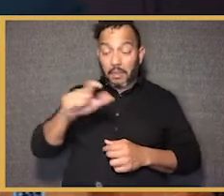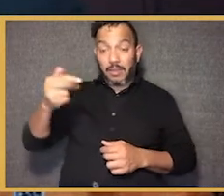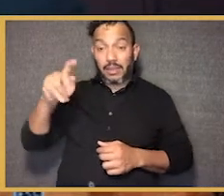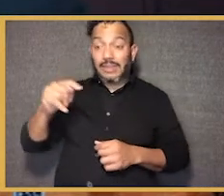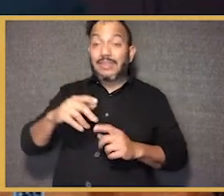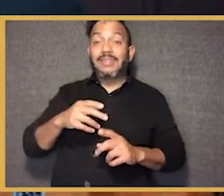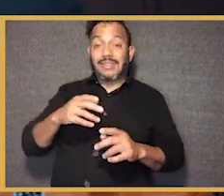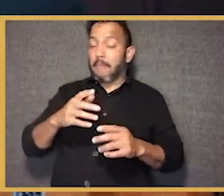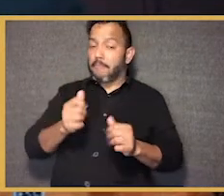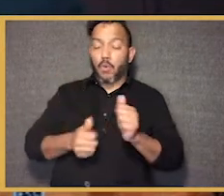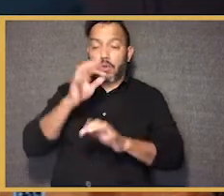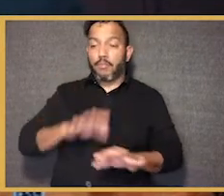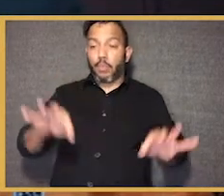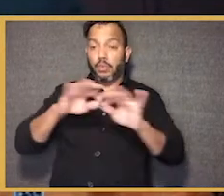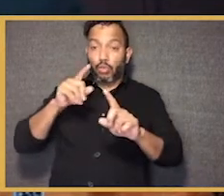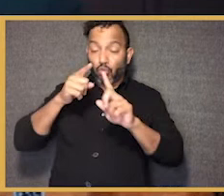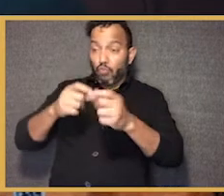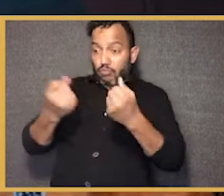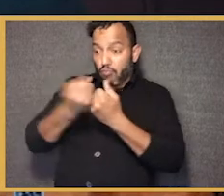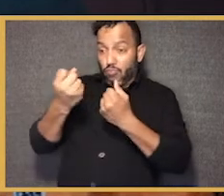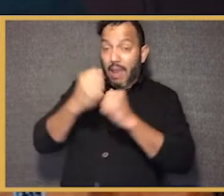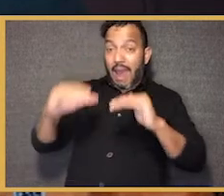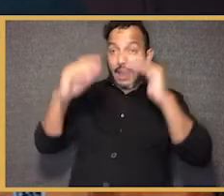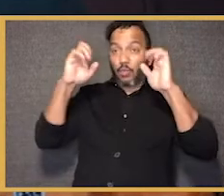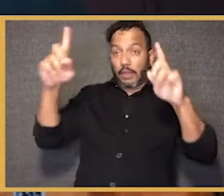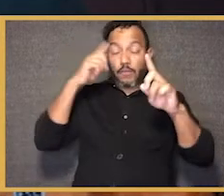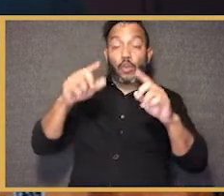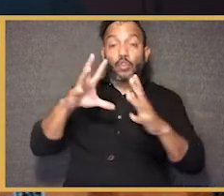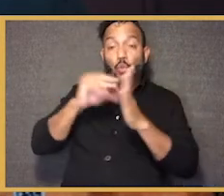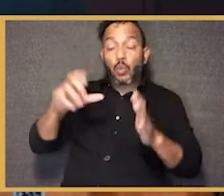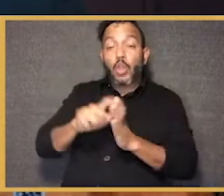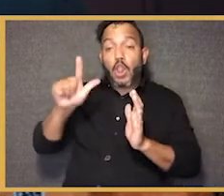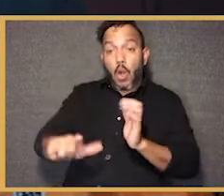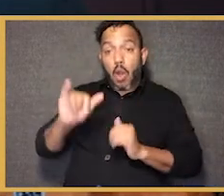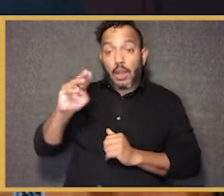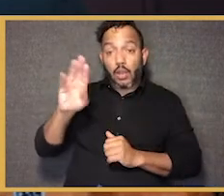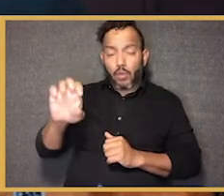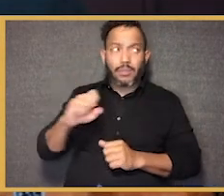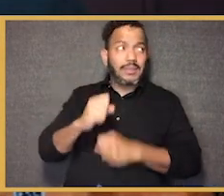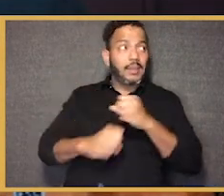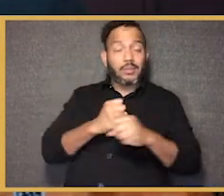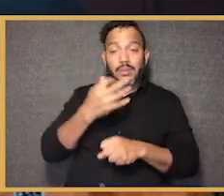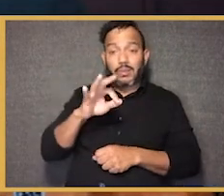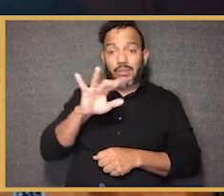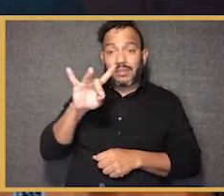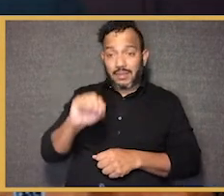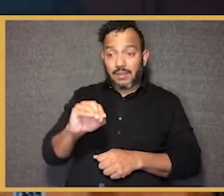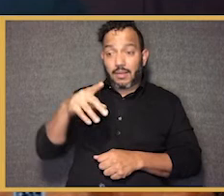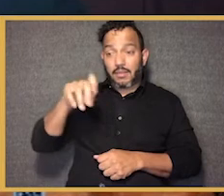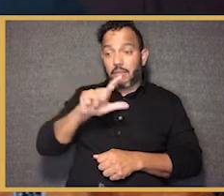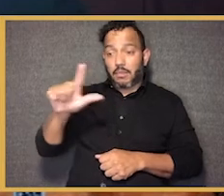Pell Grant program is our main vehicle to subsidize higher education for low-income students. In